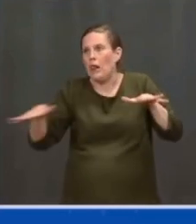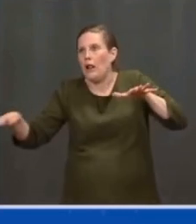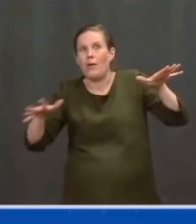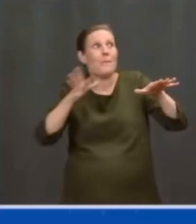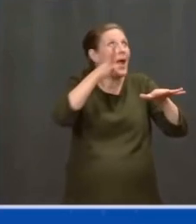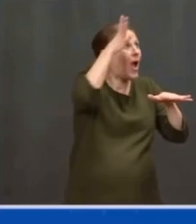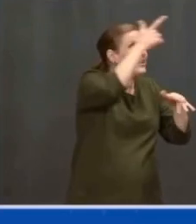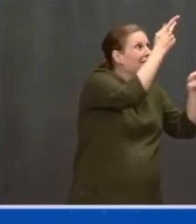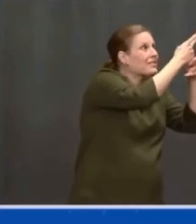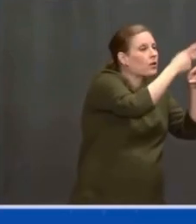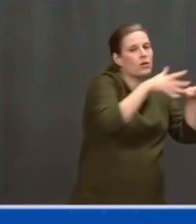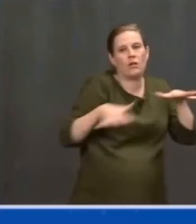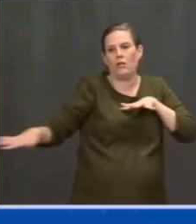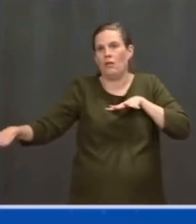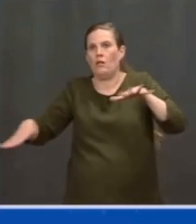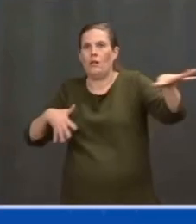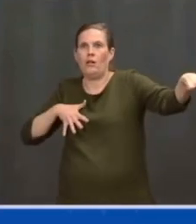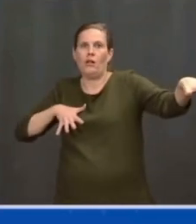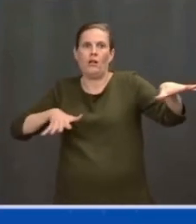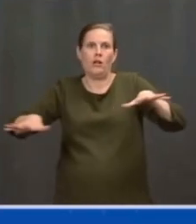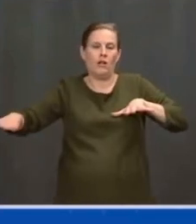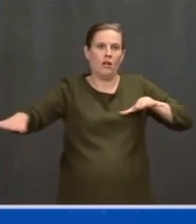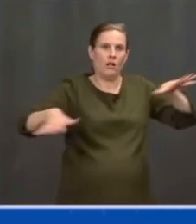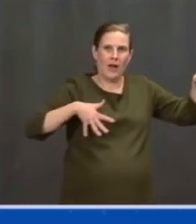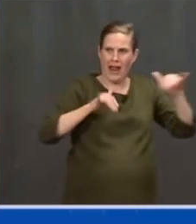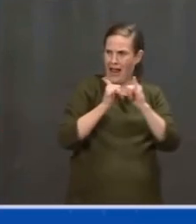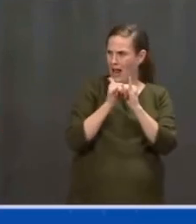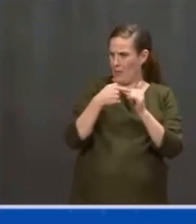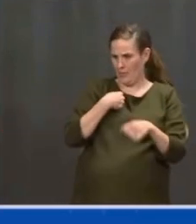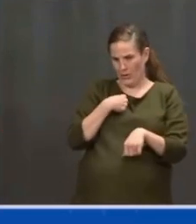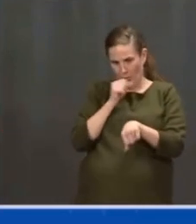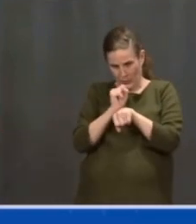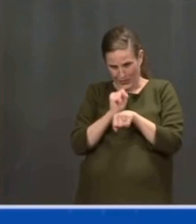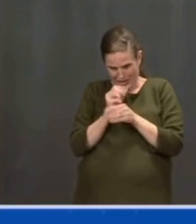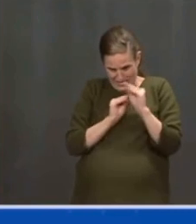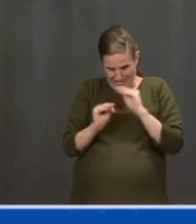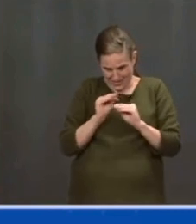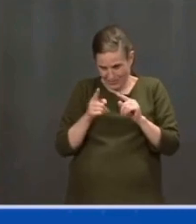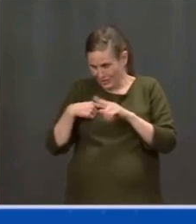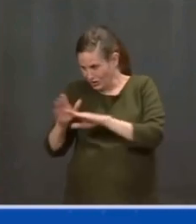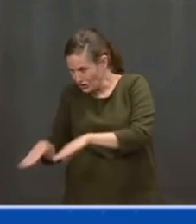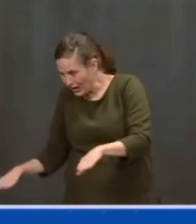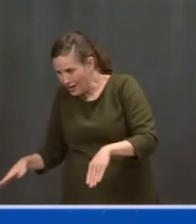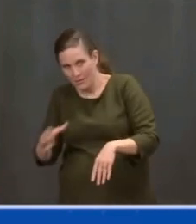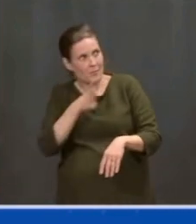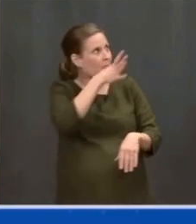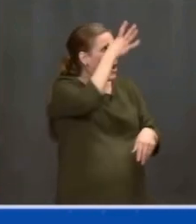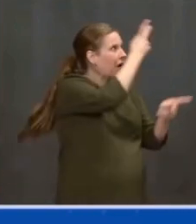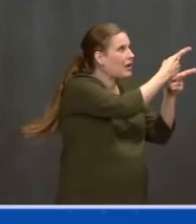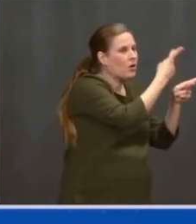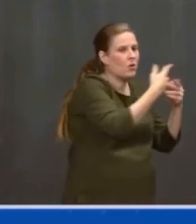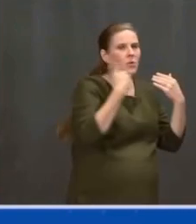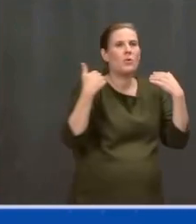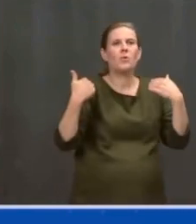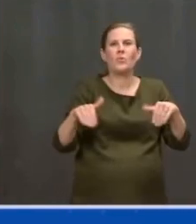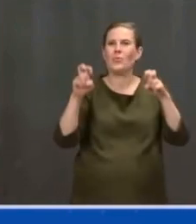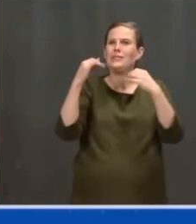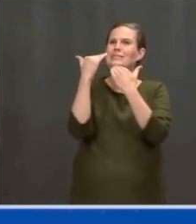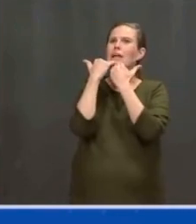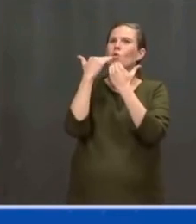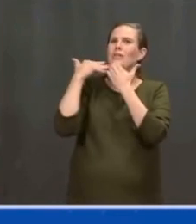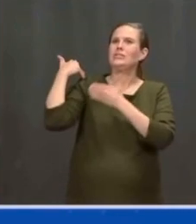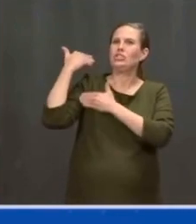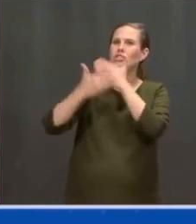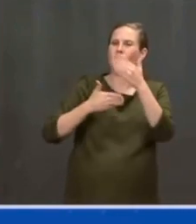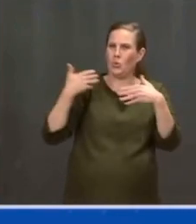You've got a child at home. You can't stay home from work to take care of that child unless you lose. You're going to put